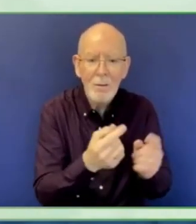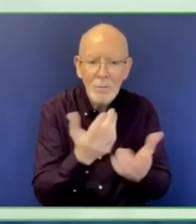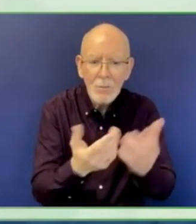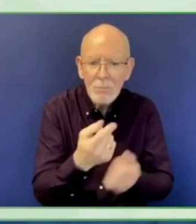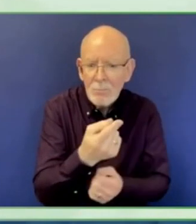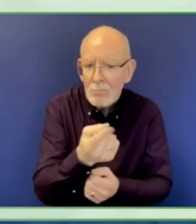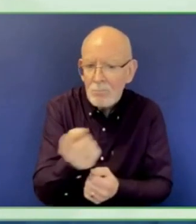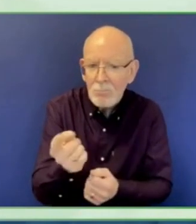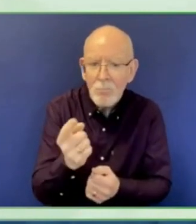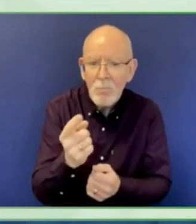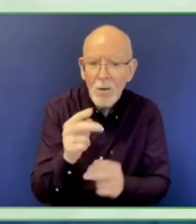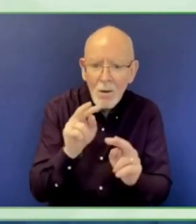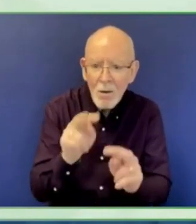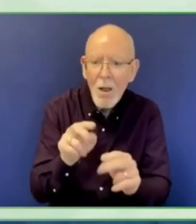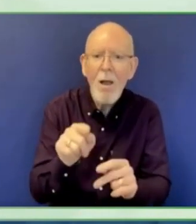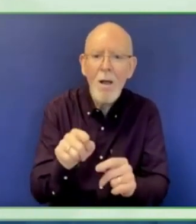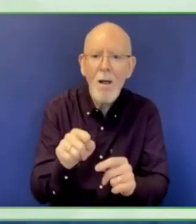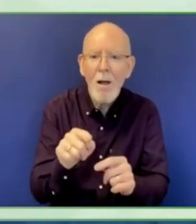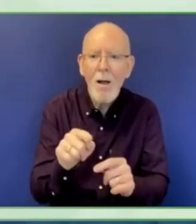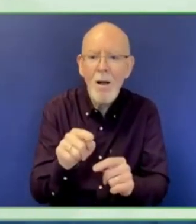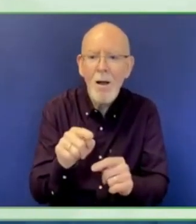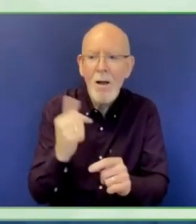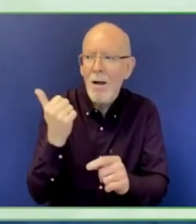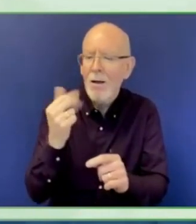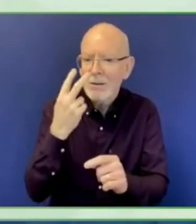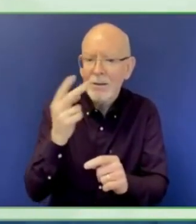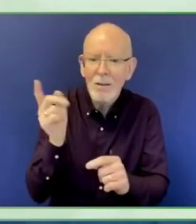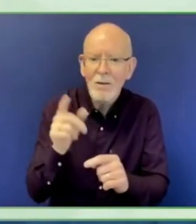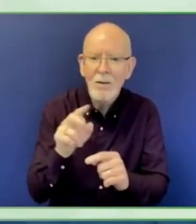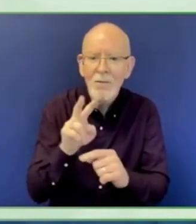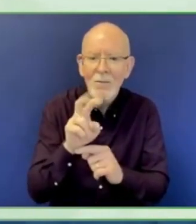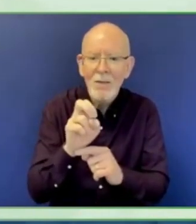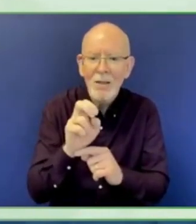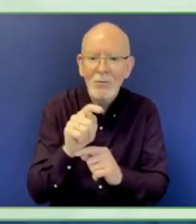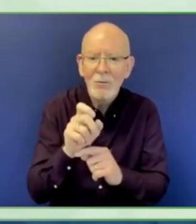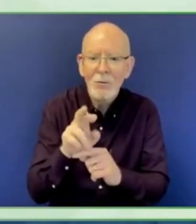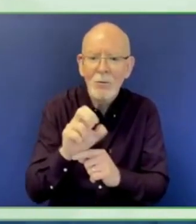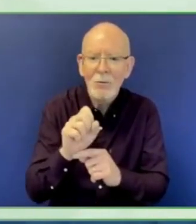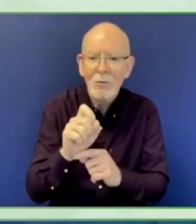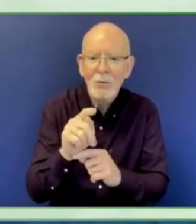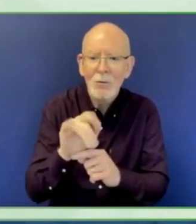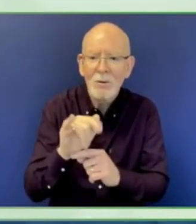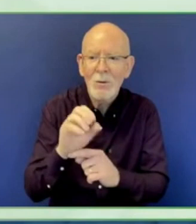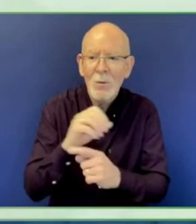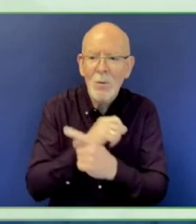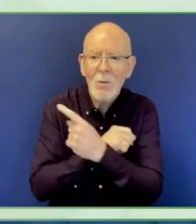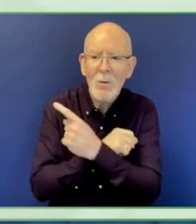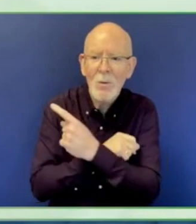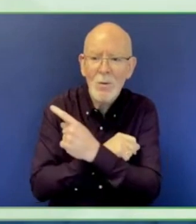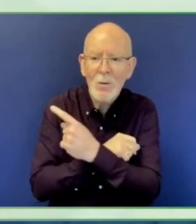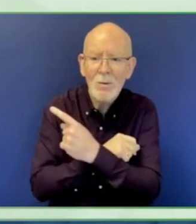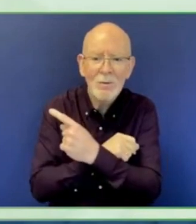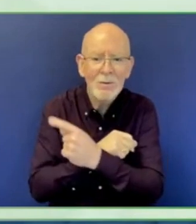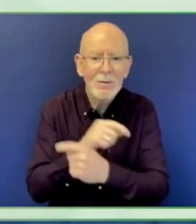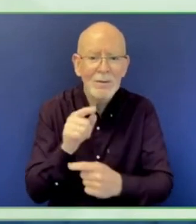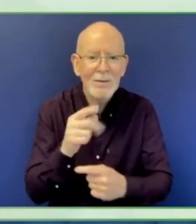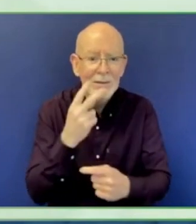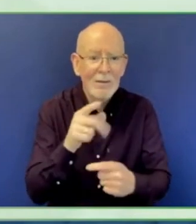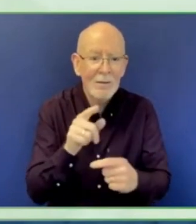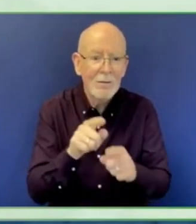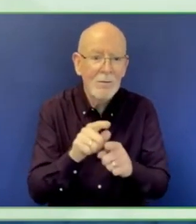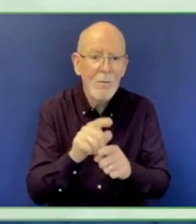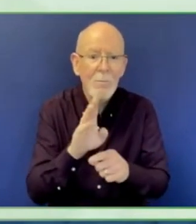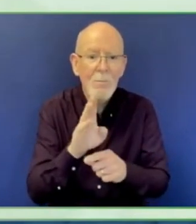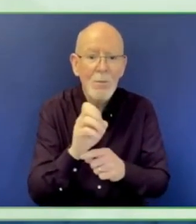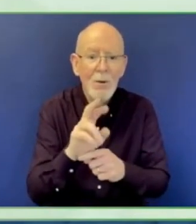ecosystem that will allow ventures to scale in Africa. We are working with partners in India to do something similar, and we work with partners in the UK.